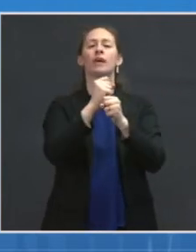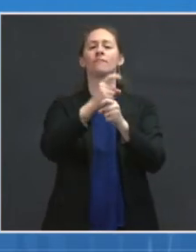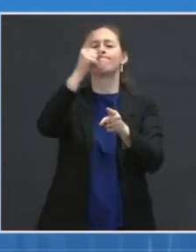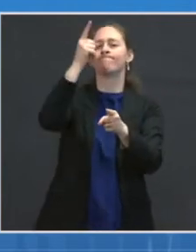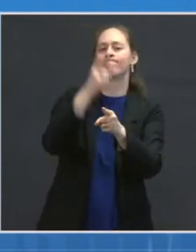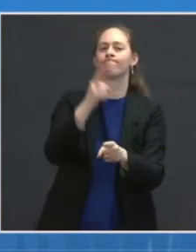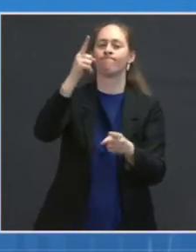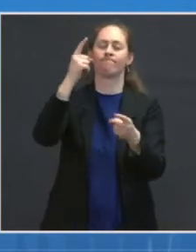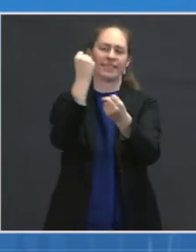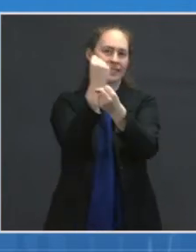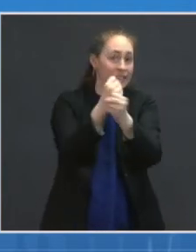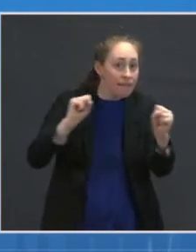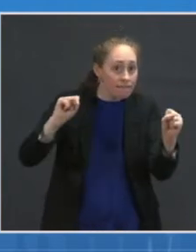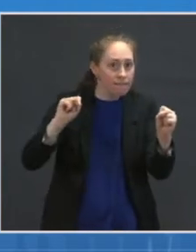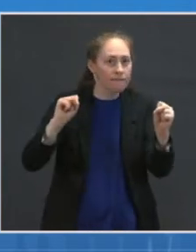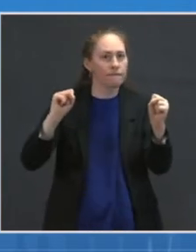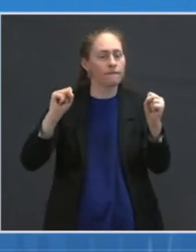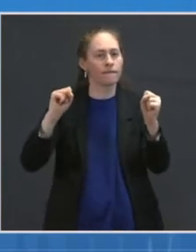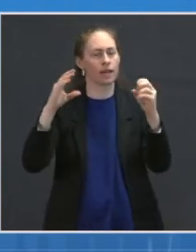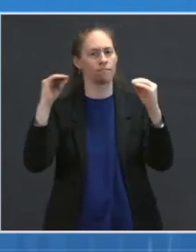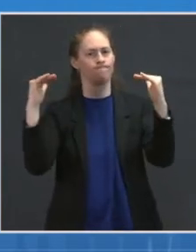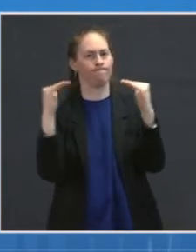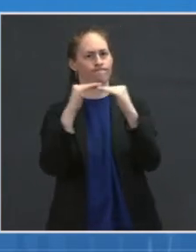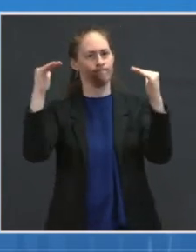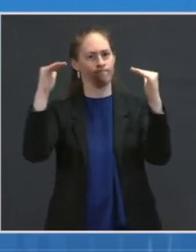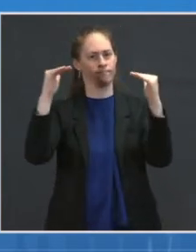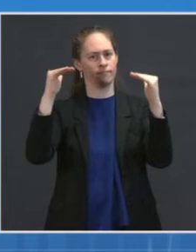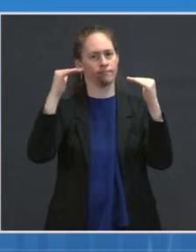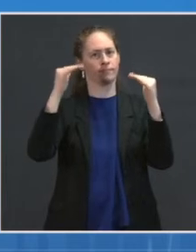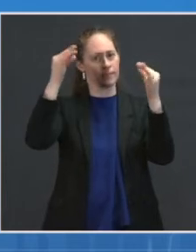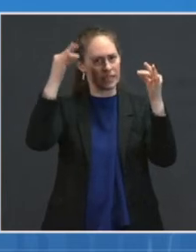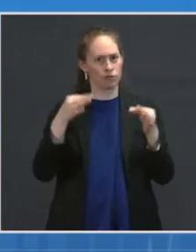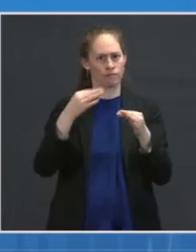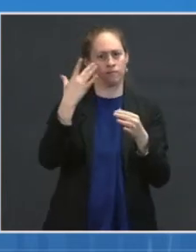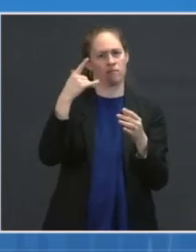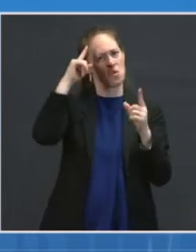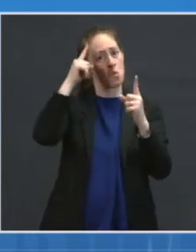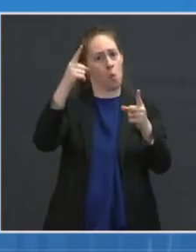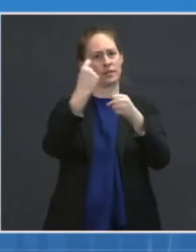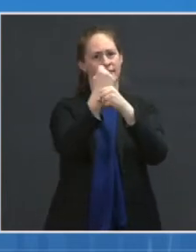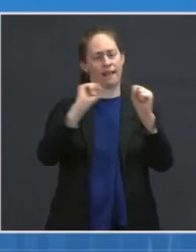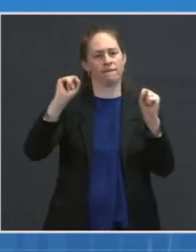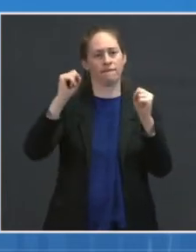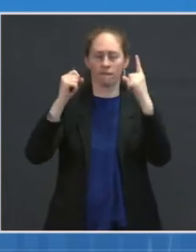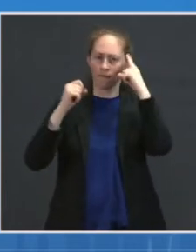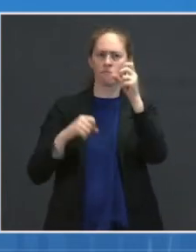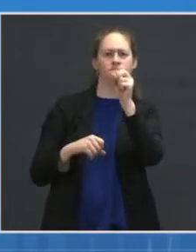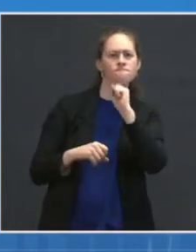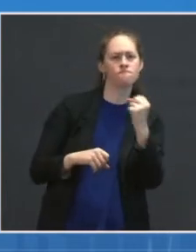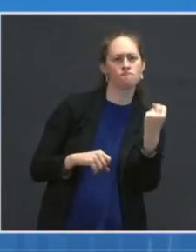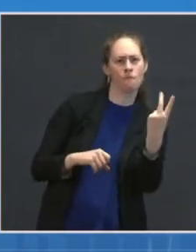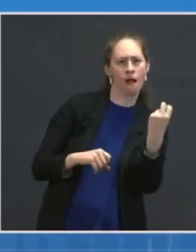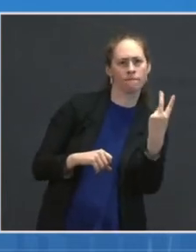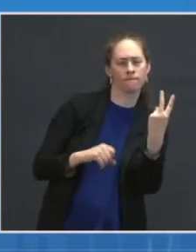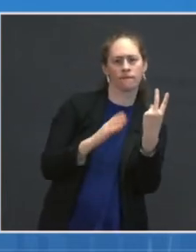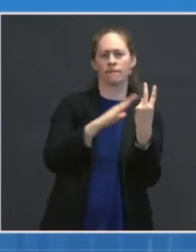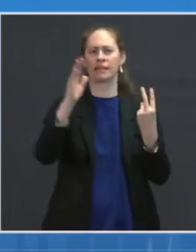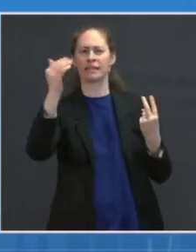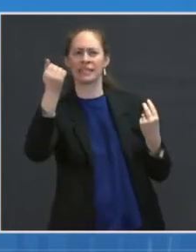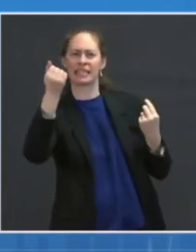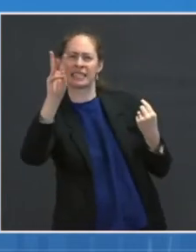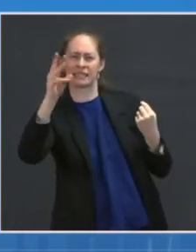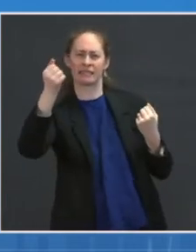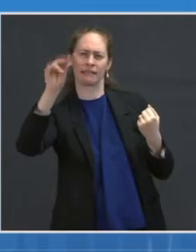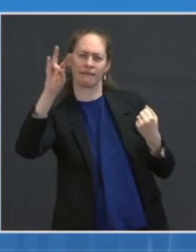in children 12 to 17, 18 years old. Again, the final decisions we always leave to the